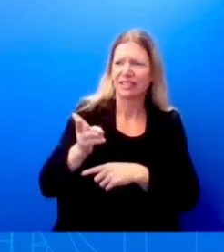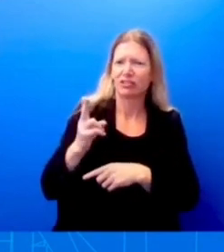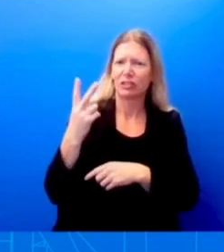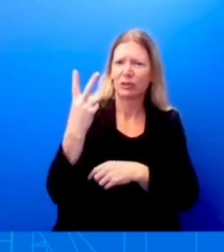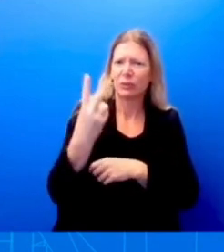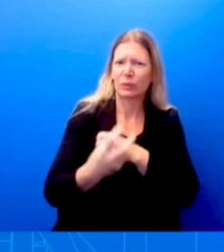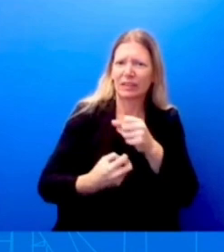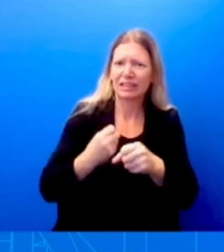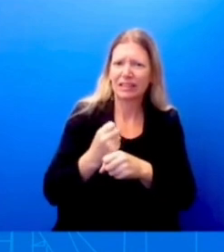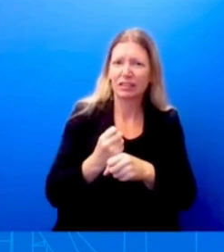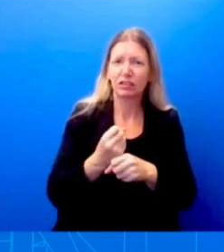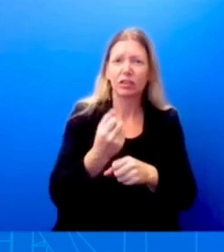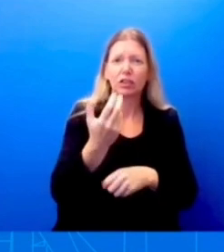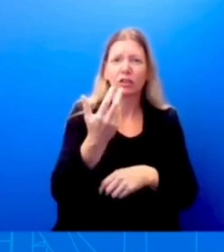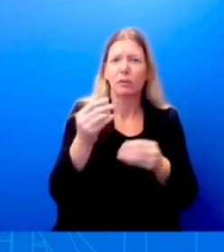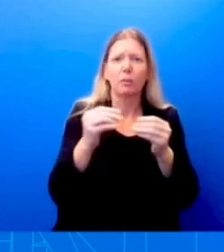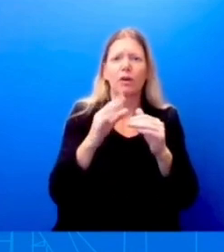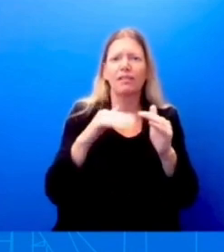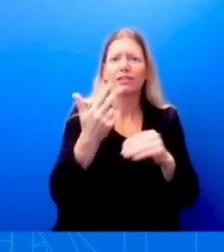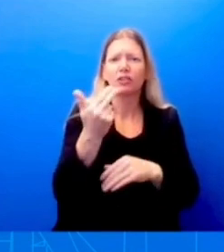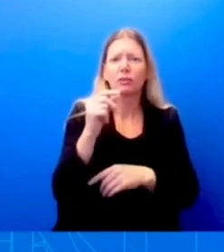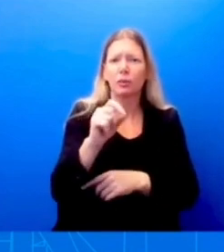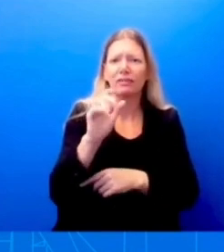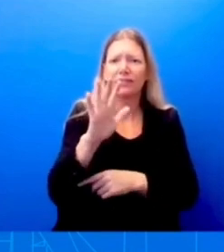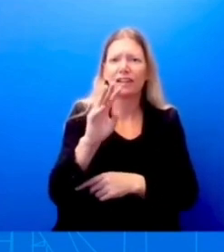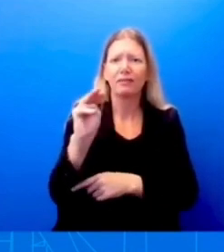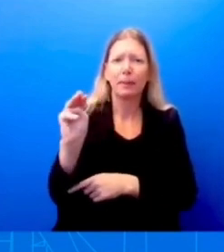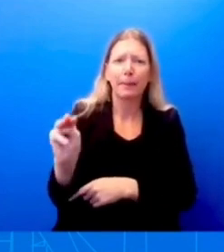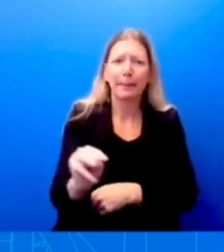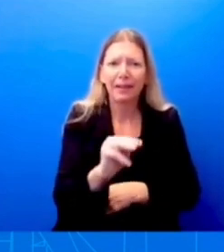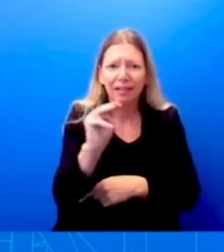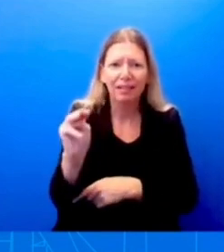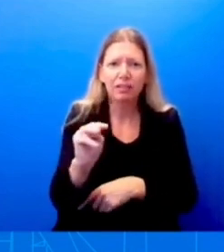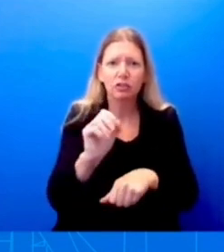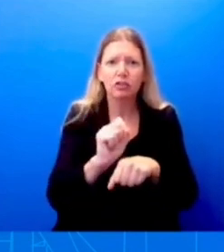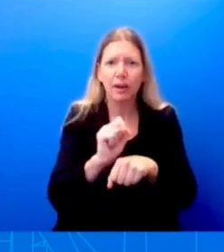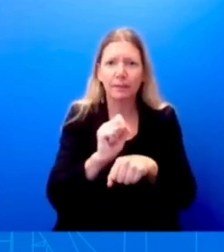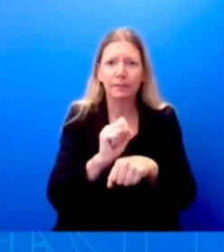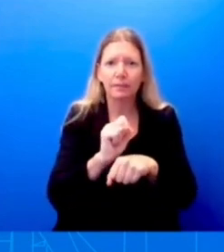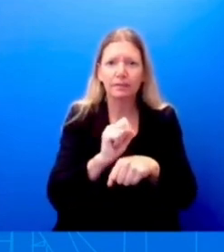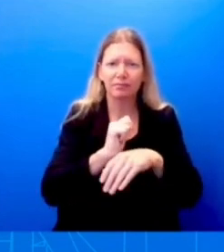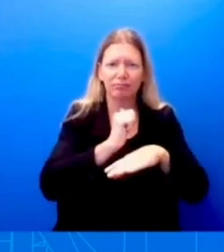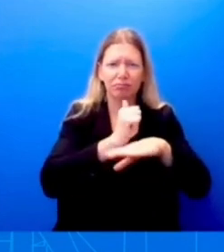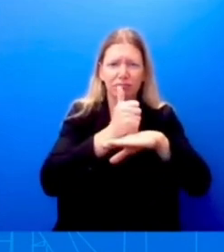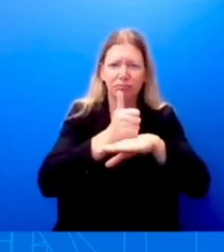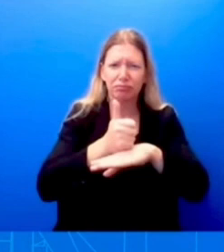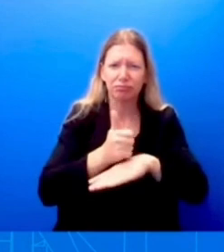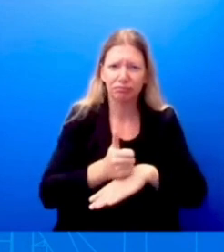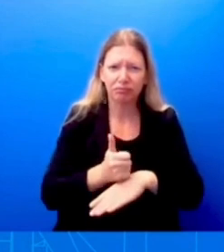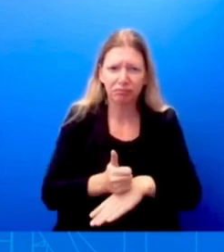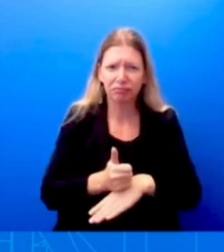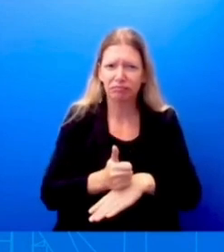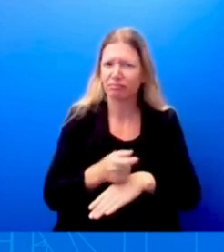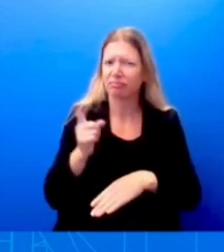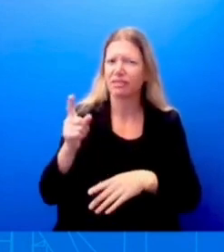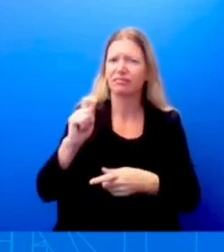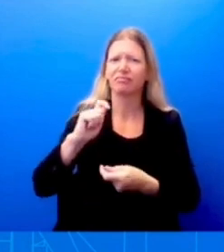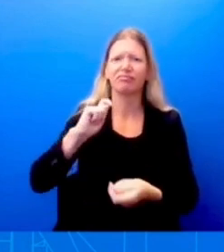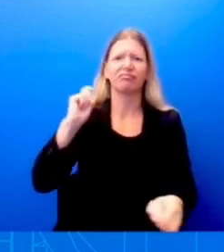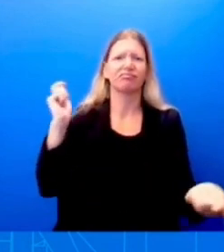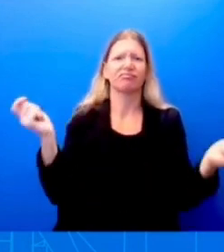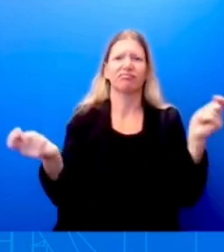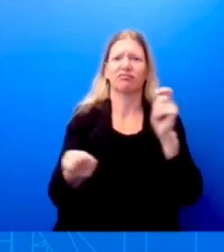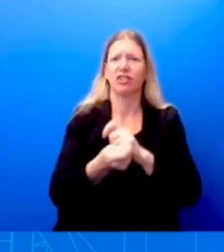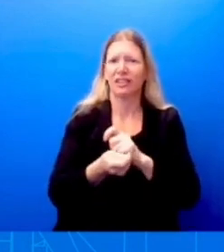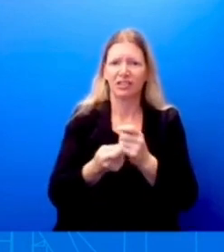more than 13.5 million jobs that he's been able to create, if you look at how he's been able to turn the economy around so that it works for middle-class Americans,